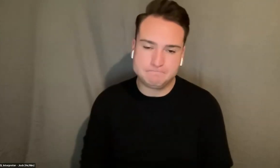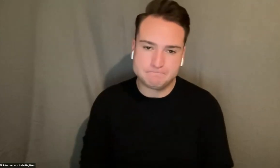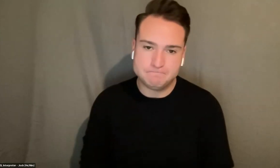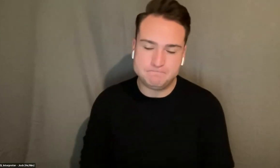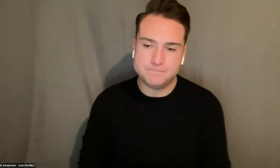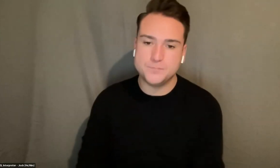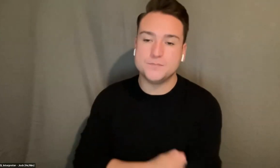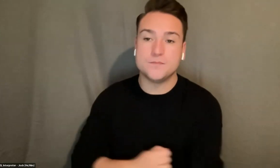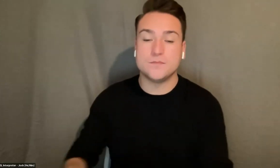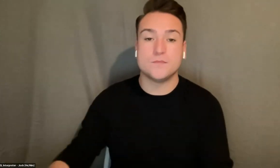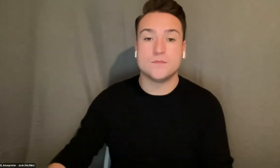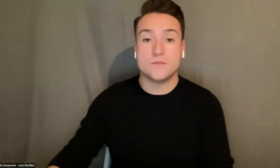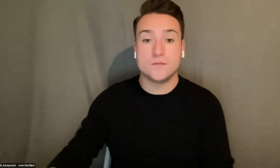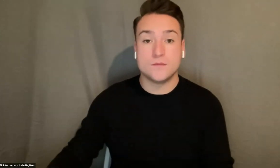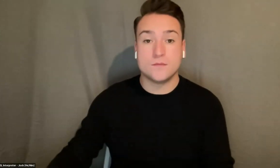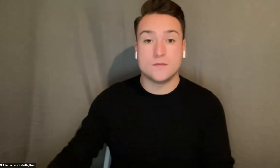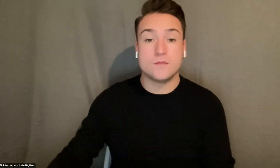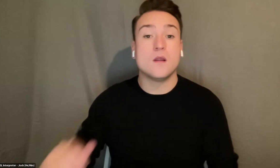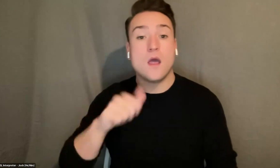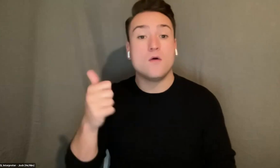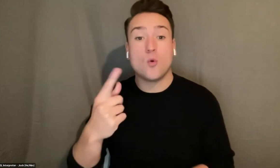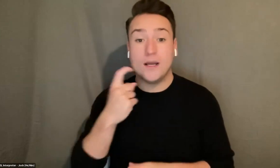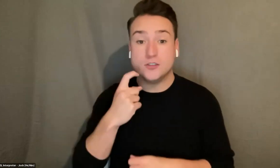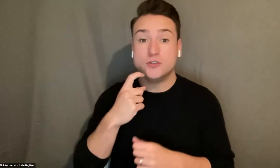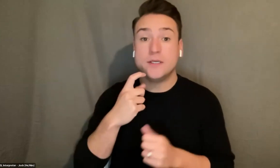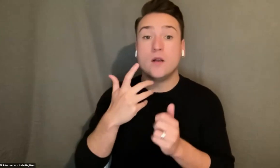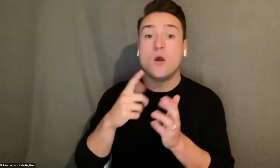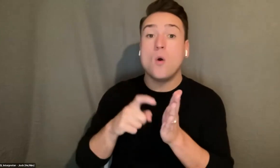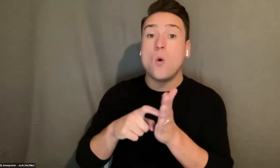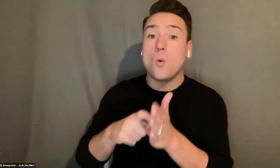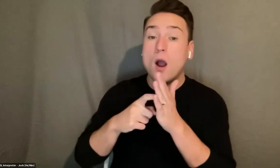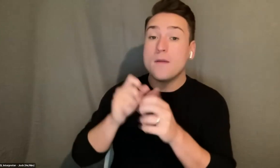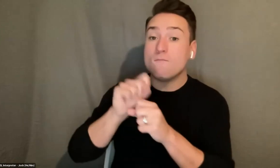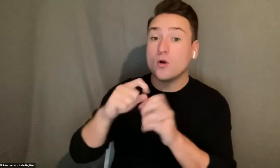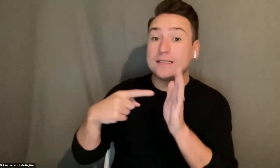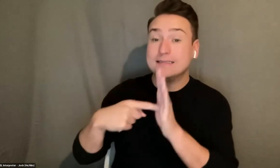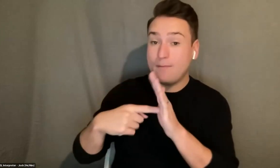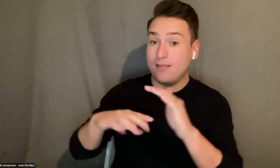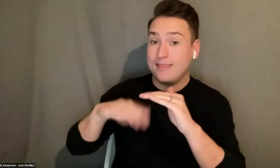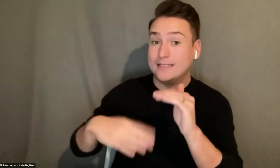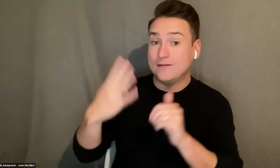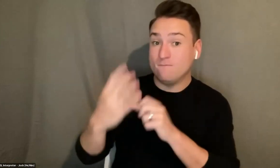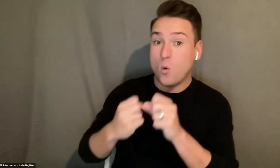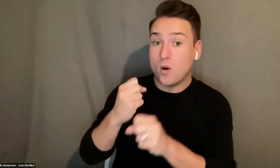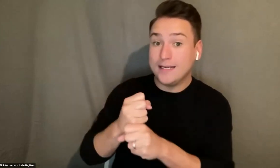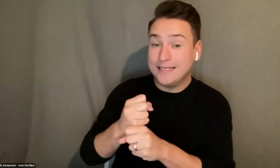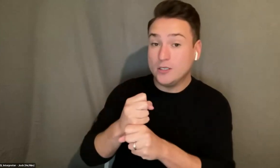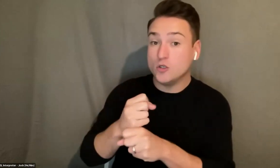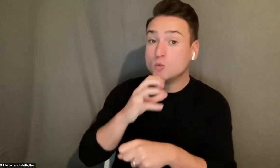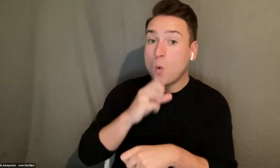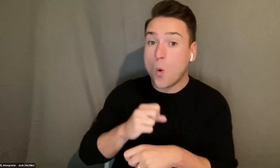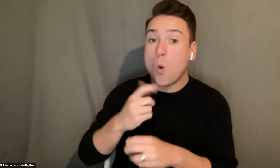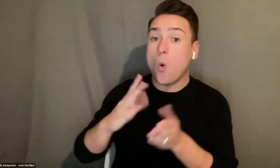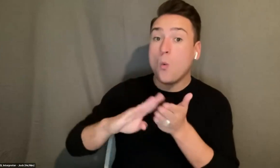Um I see another question. Can the requirement that work samples be less than four years old be waived or adjusted with respect to the